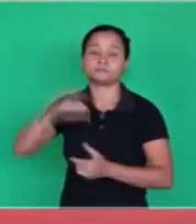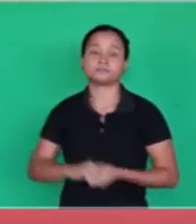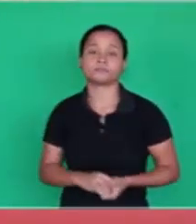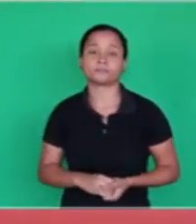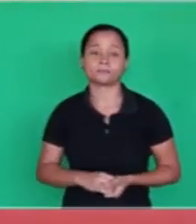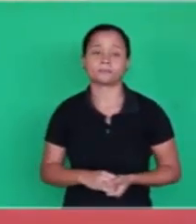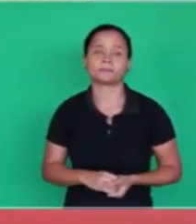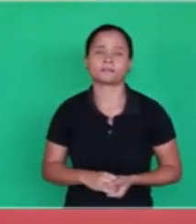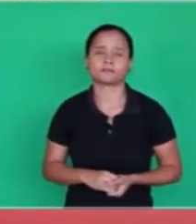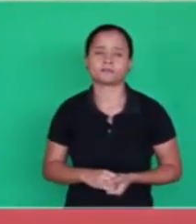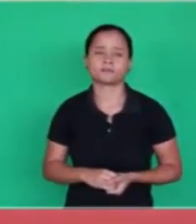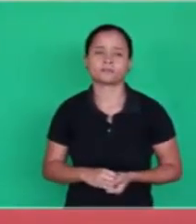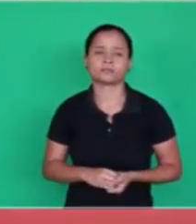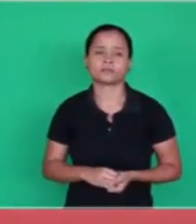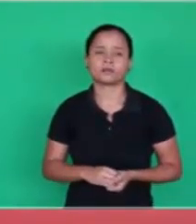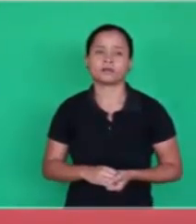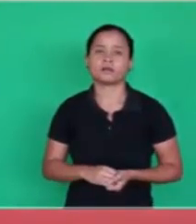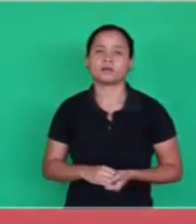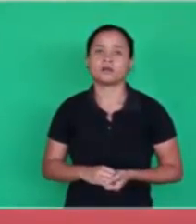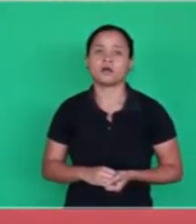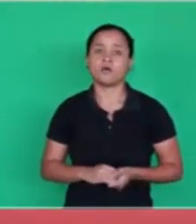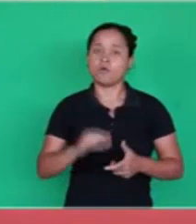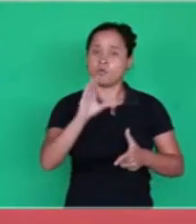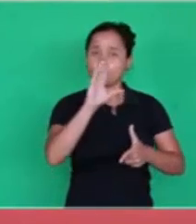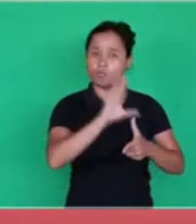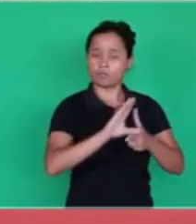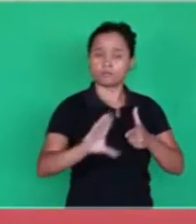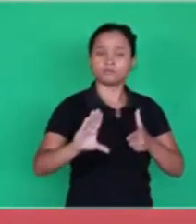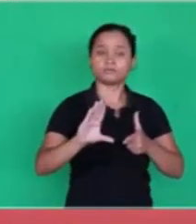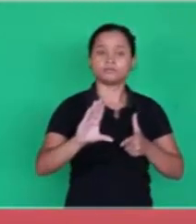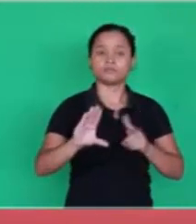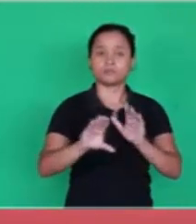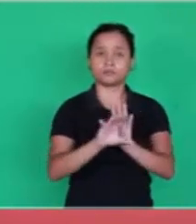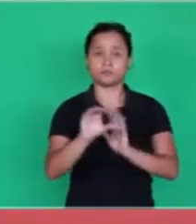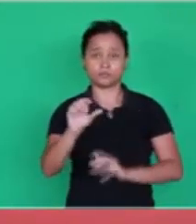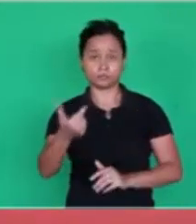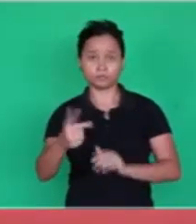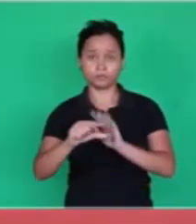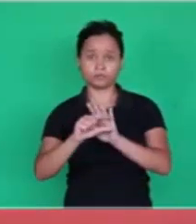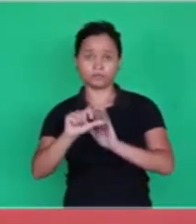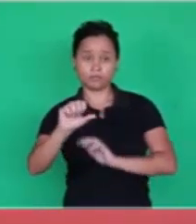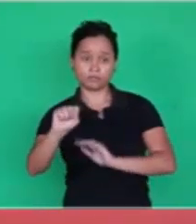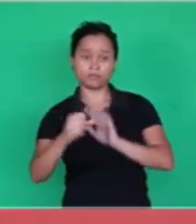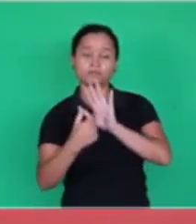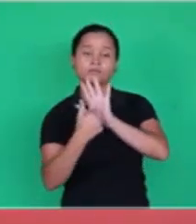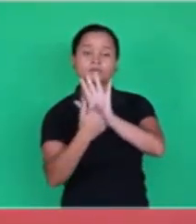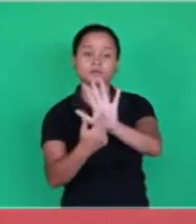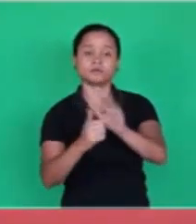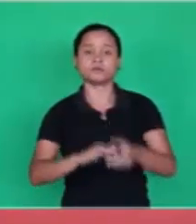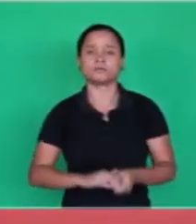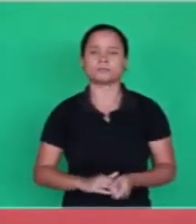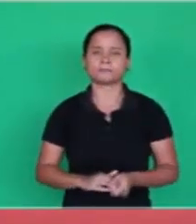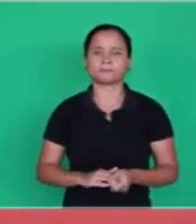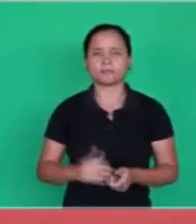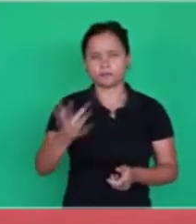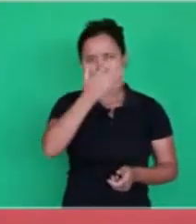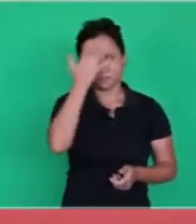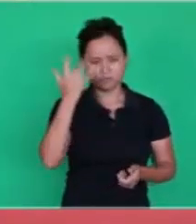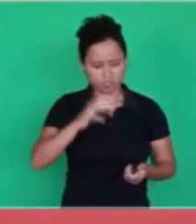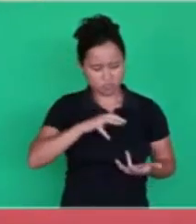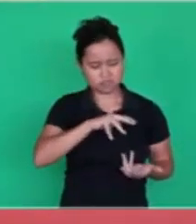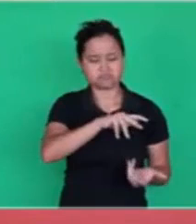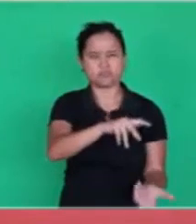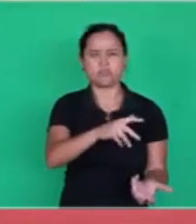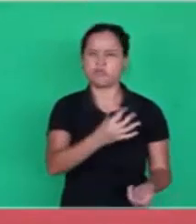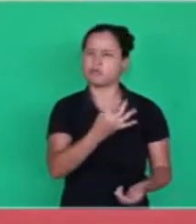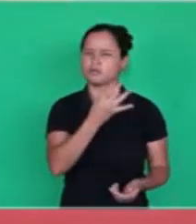which none of the rulers, even important people of this age knew, for they know, the world